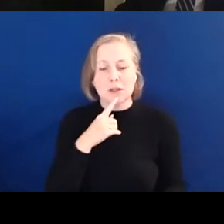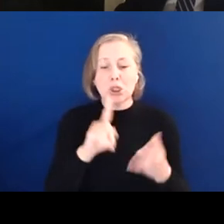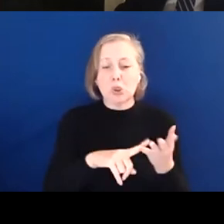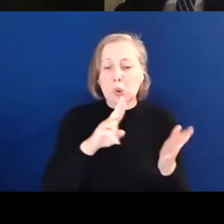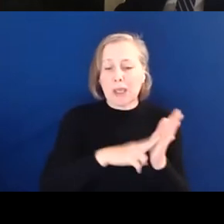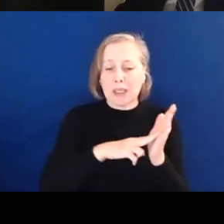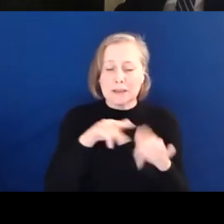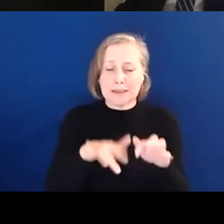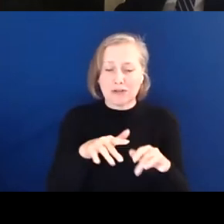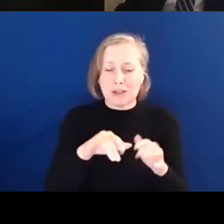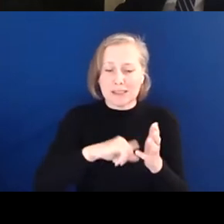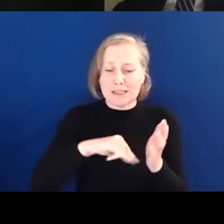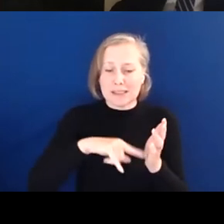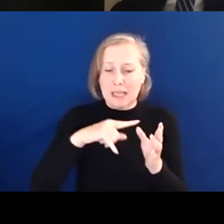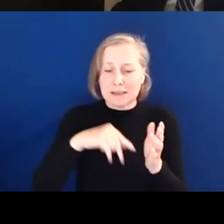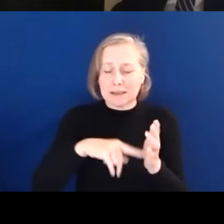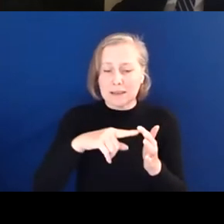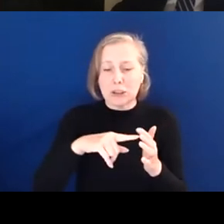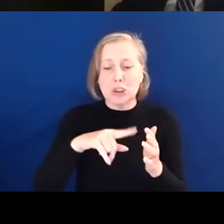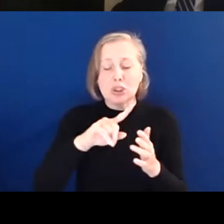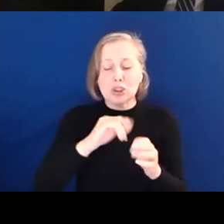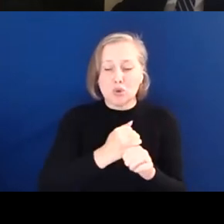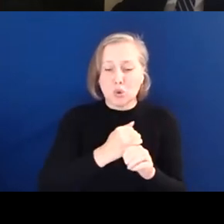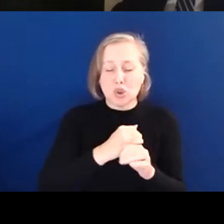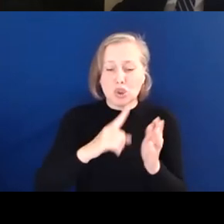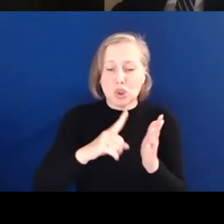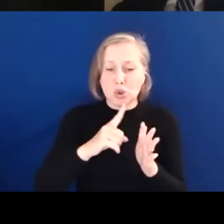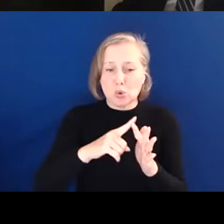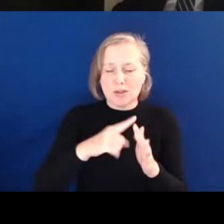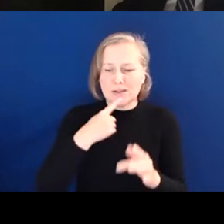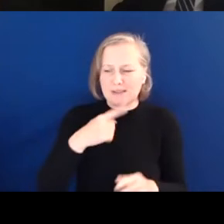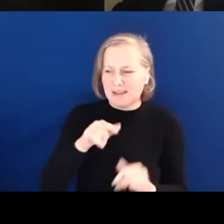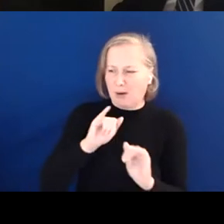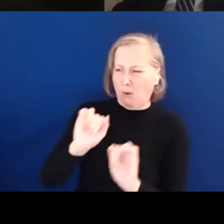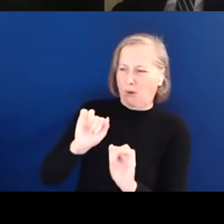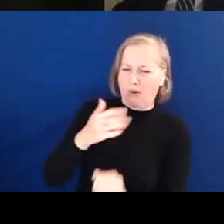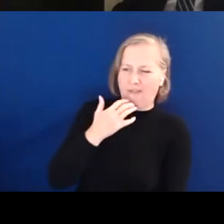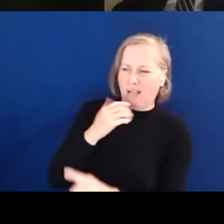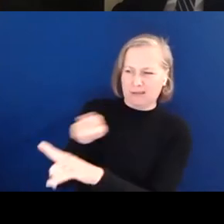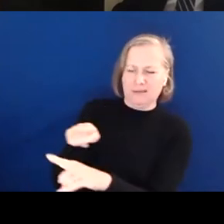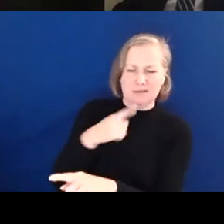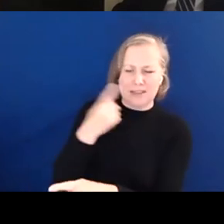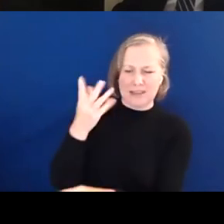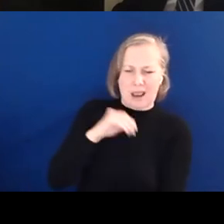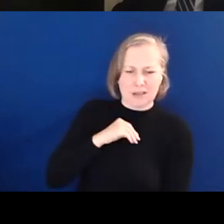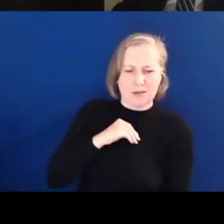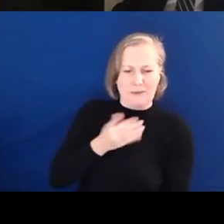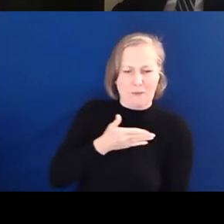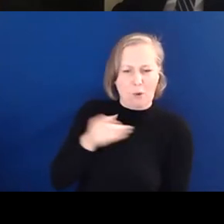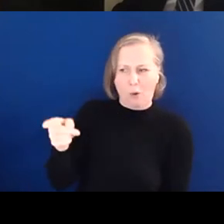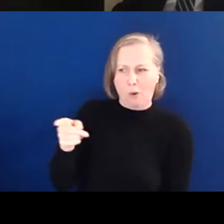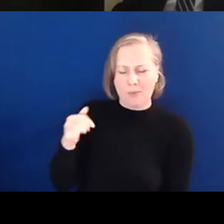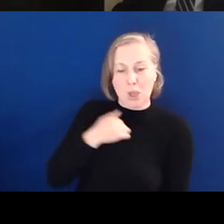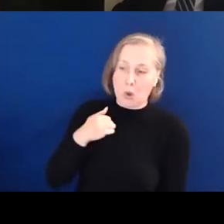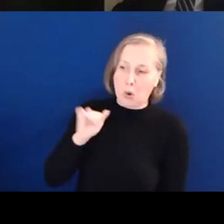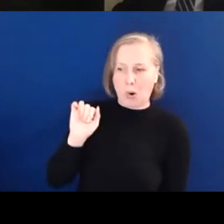for Environment, George Eustice, implied it was Israel's fault for not informing the organizers of her access